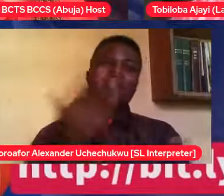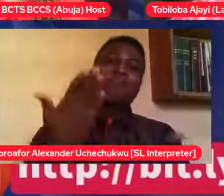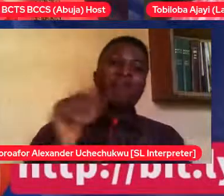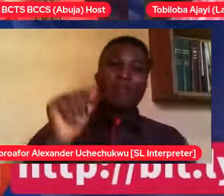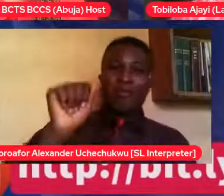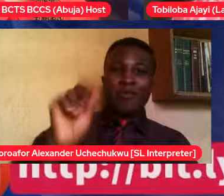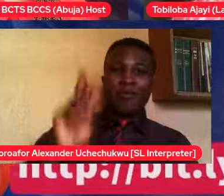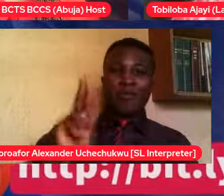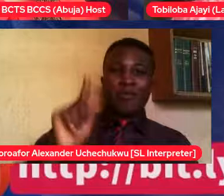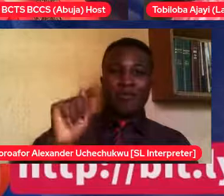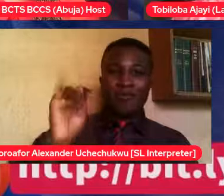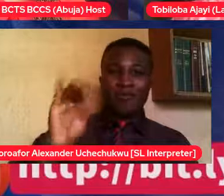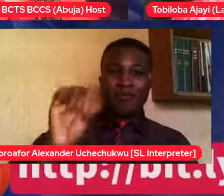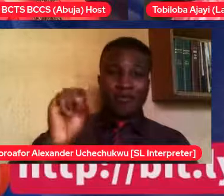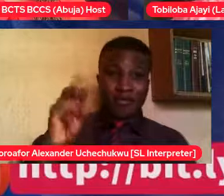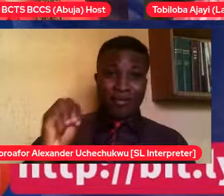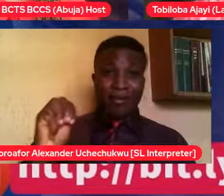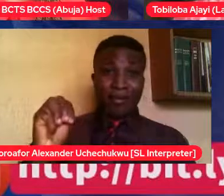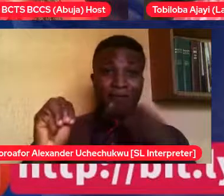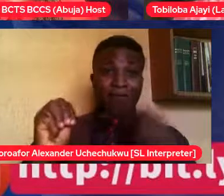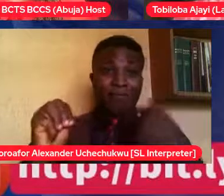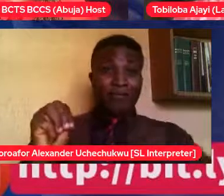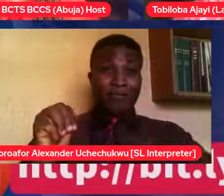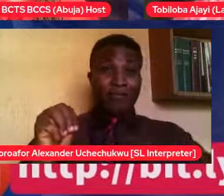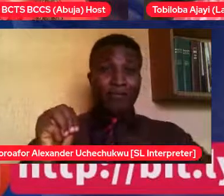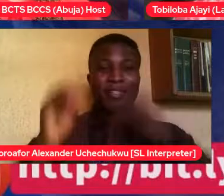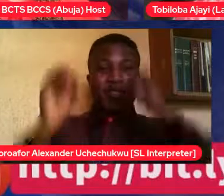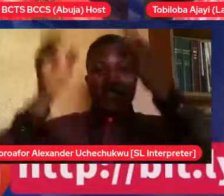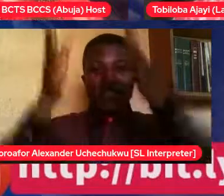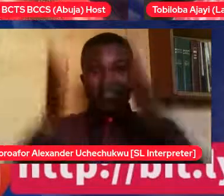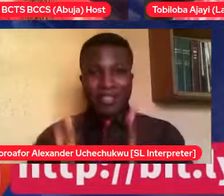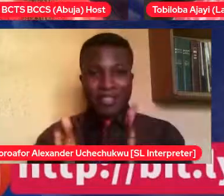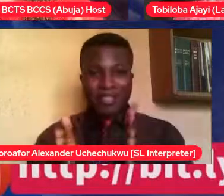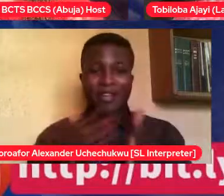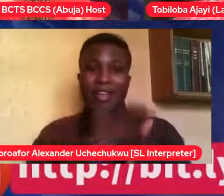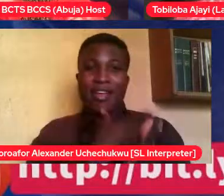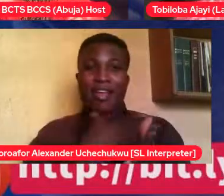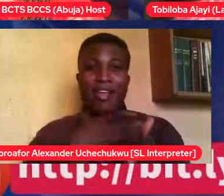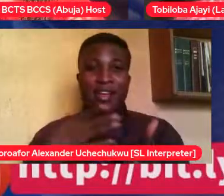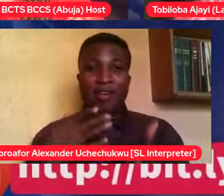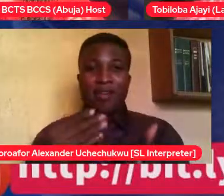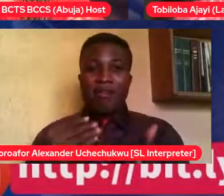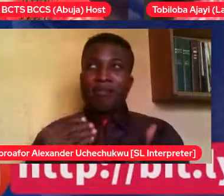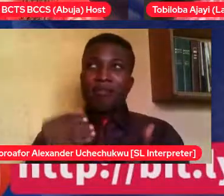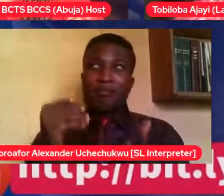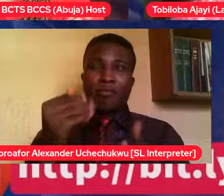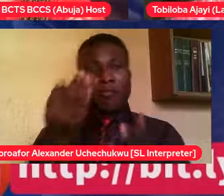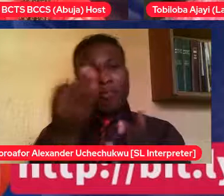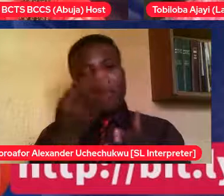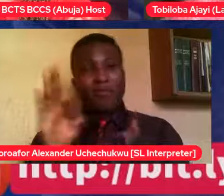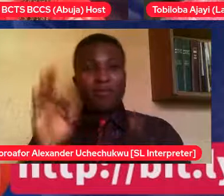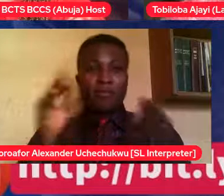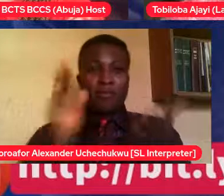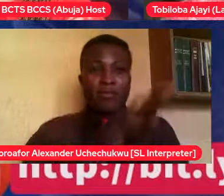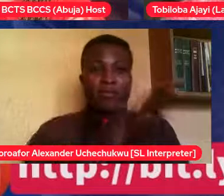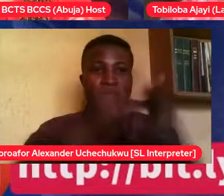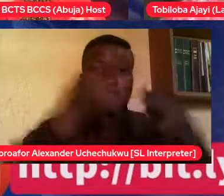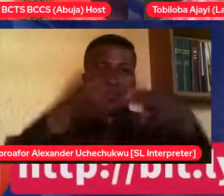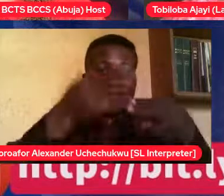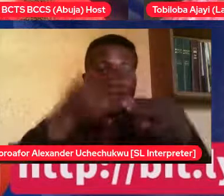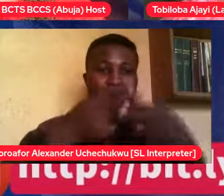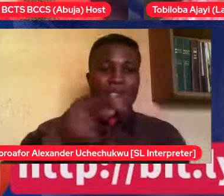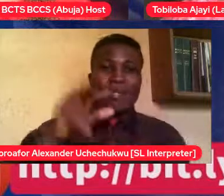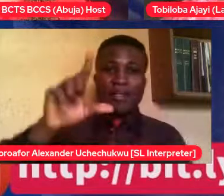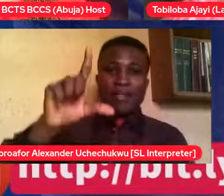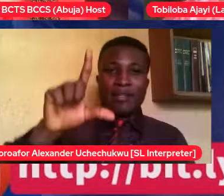I'm a teacher at the Learning Place. I'm the founder also of the Learning Place Montessori School in Leckie. As well as the Learning Place